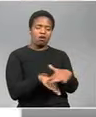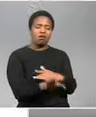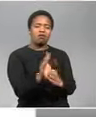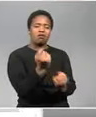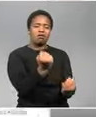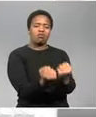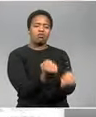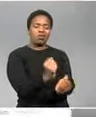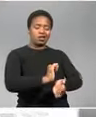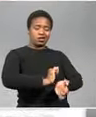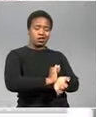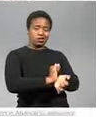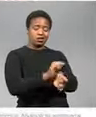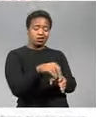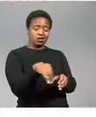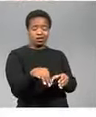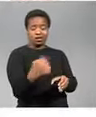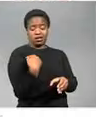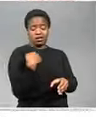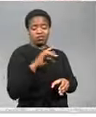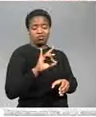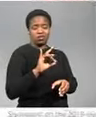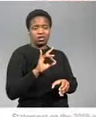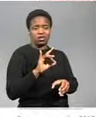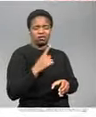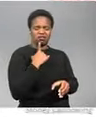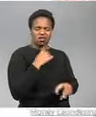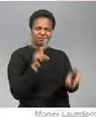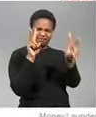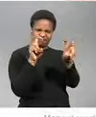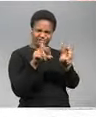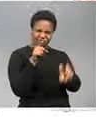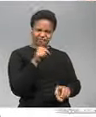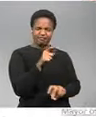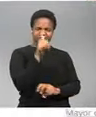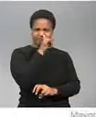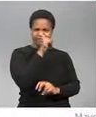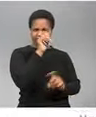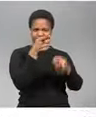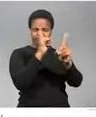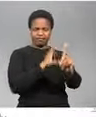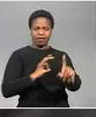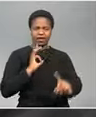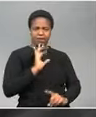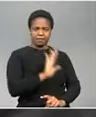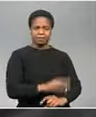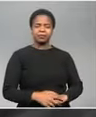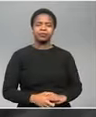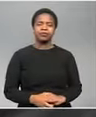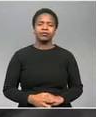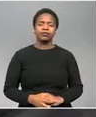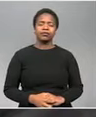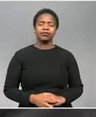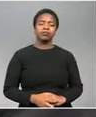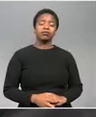in that statement Zikode referred to Zandile Gomede as a gangster mayor given the death